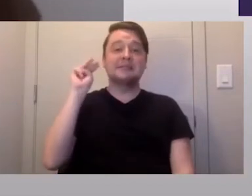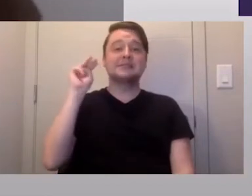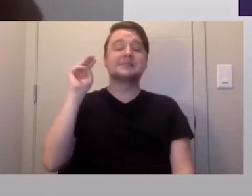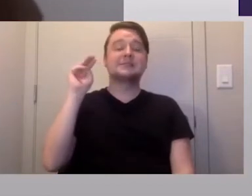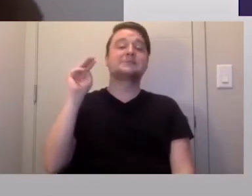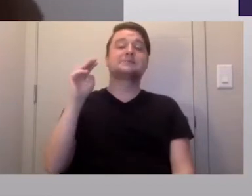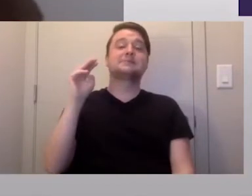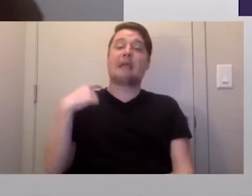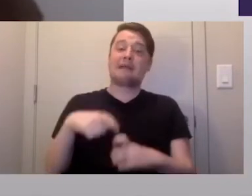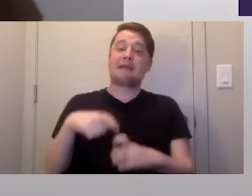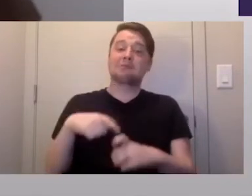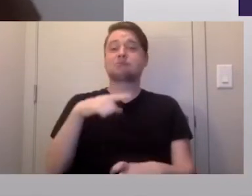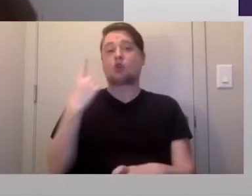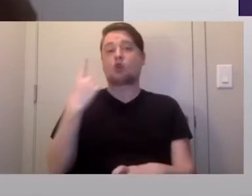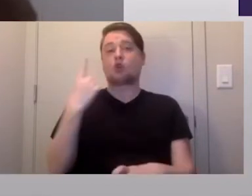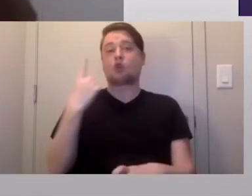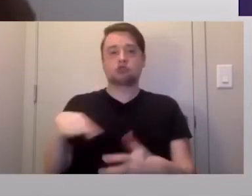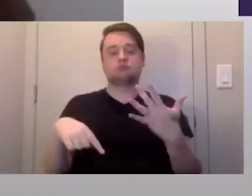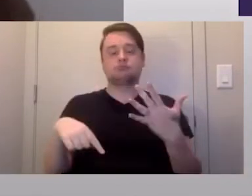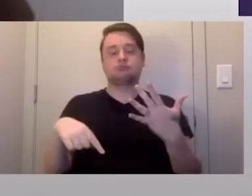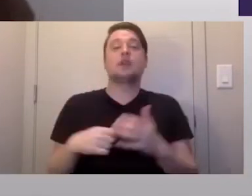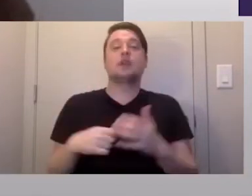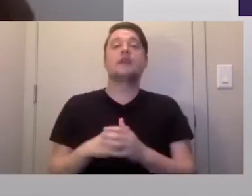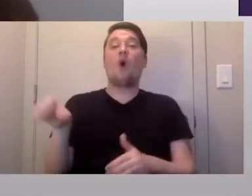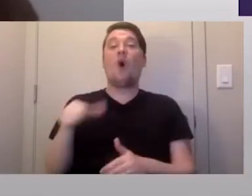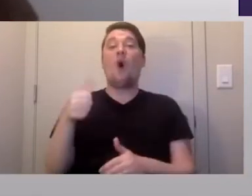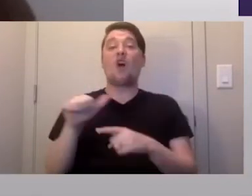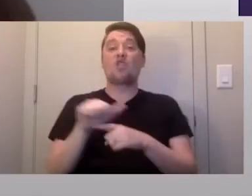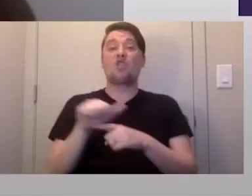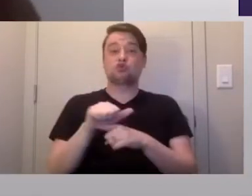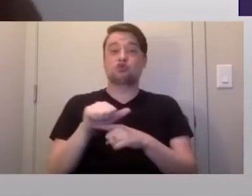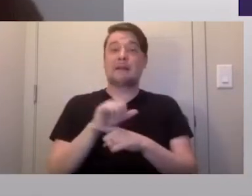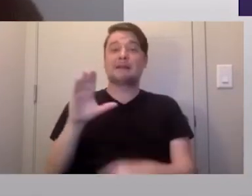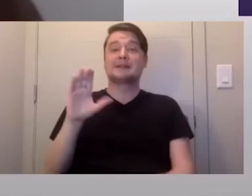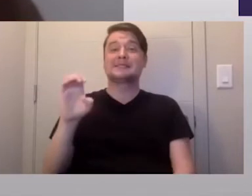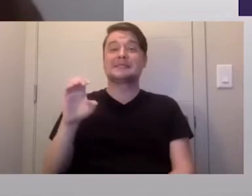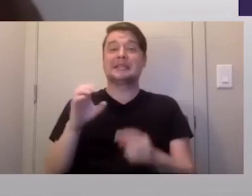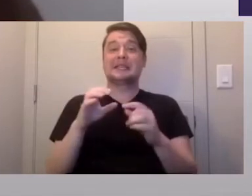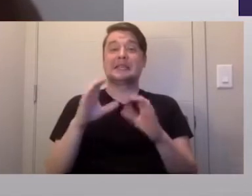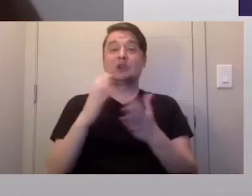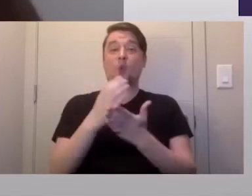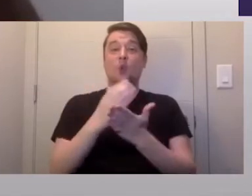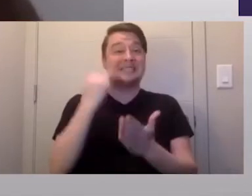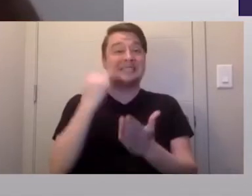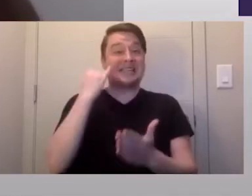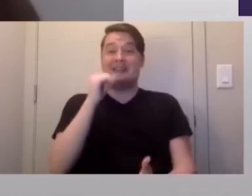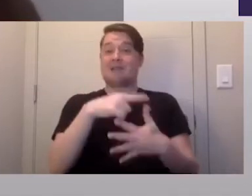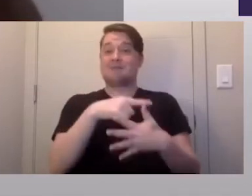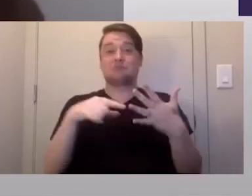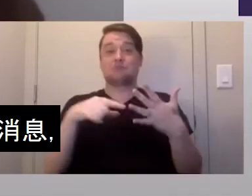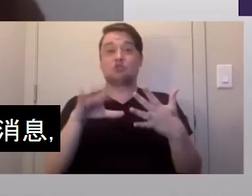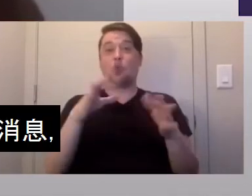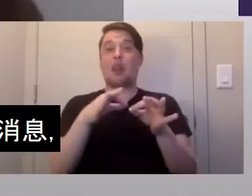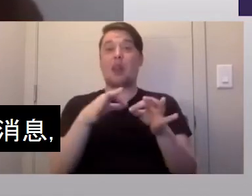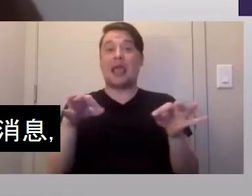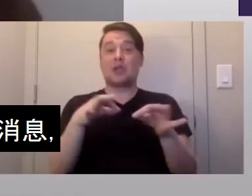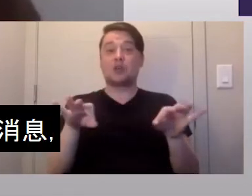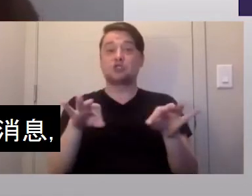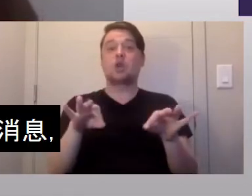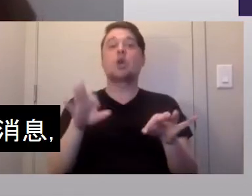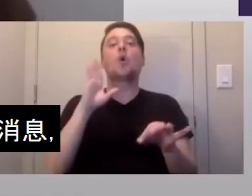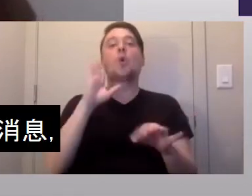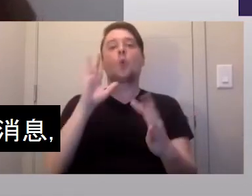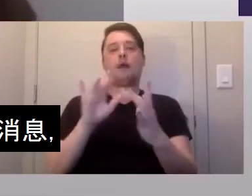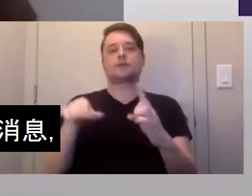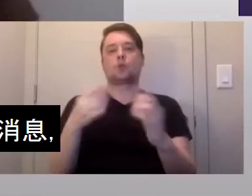For all other training, including CE courses in a language that I did not just list, you will be contacted once